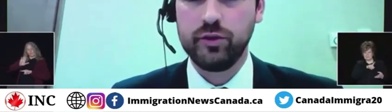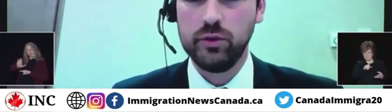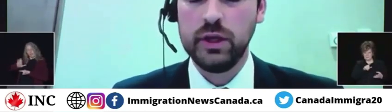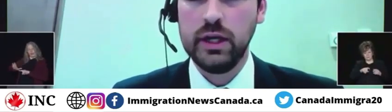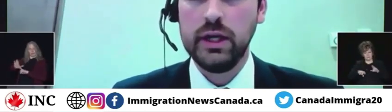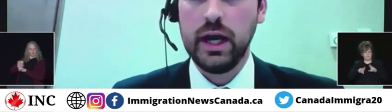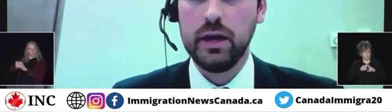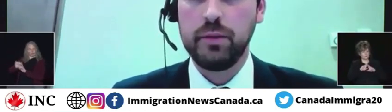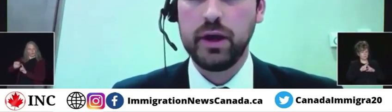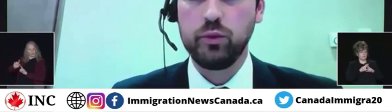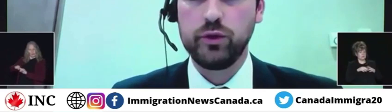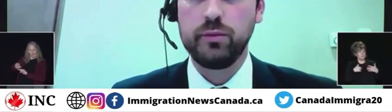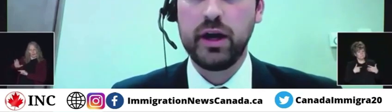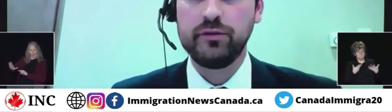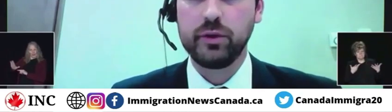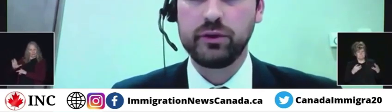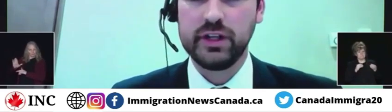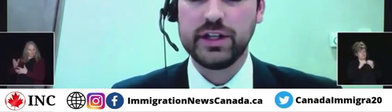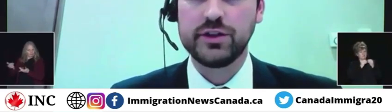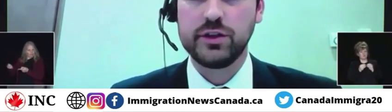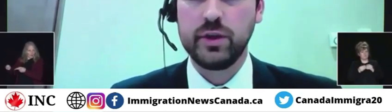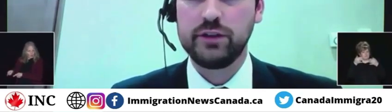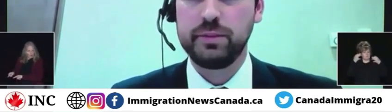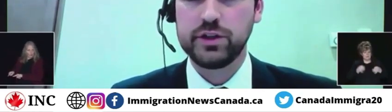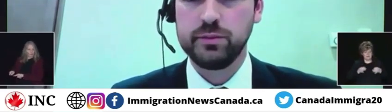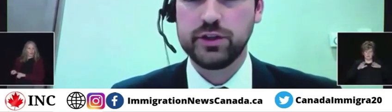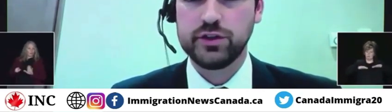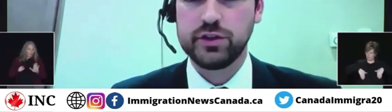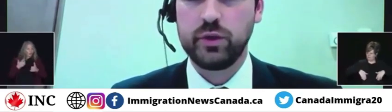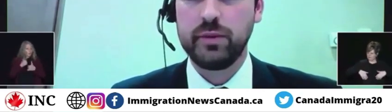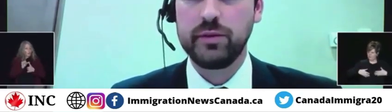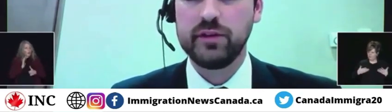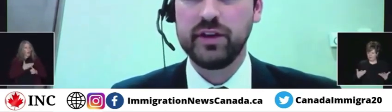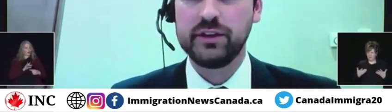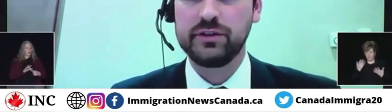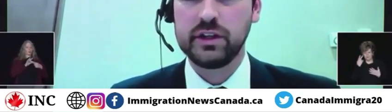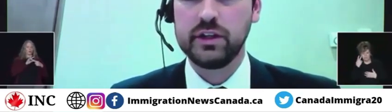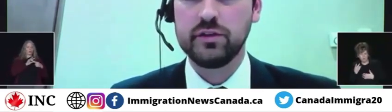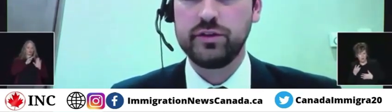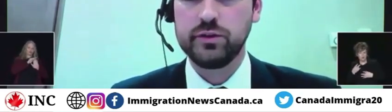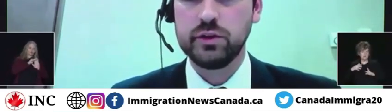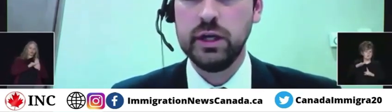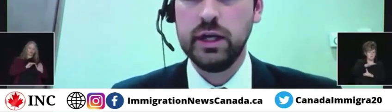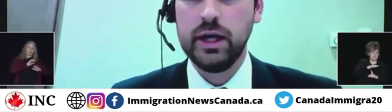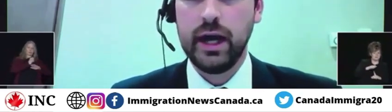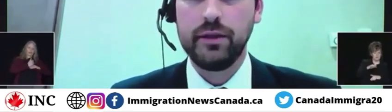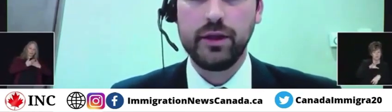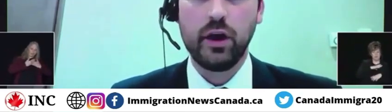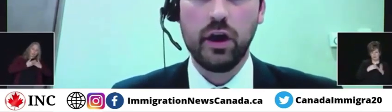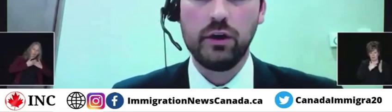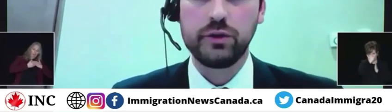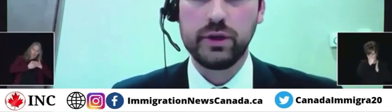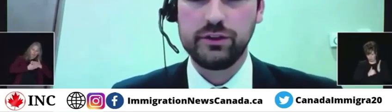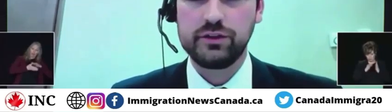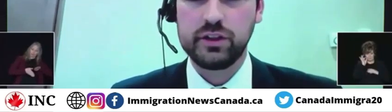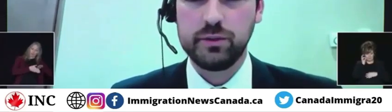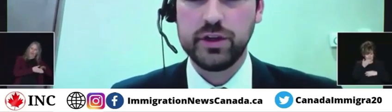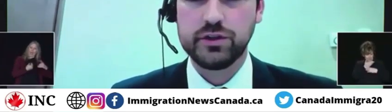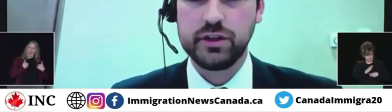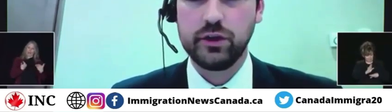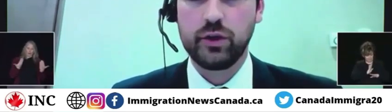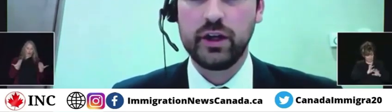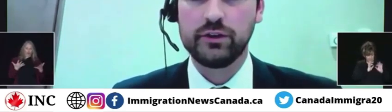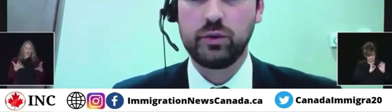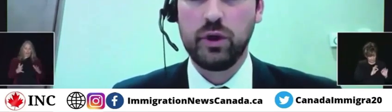to unfold. But I would remind folks, in addition to any special measures that we may be advancing in the near future, there are also existing